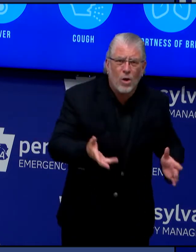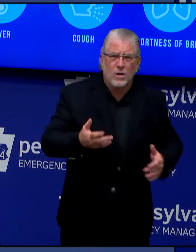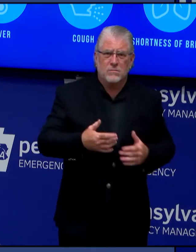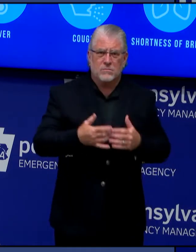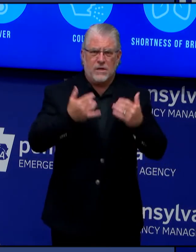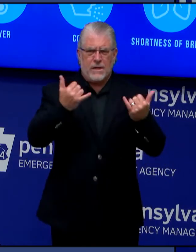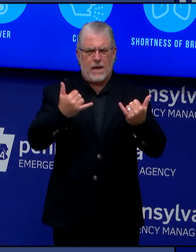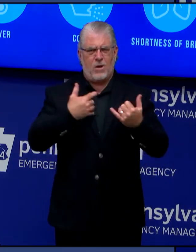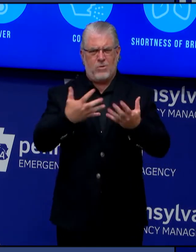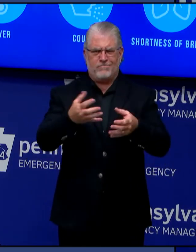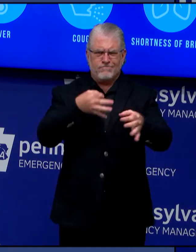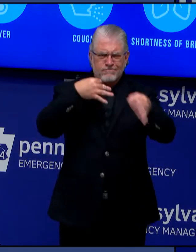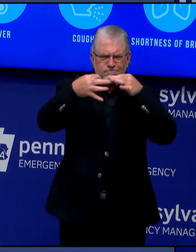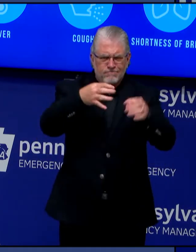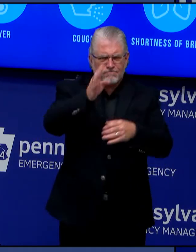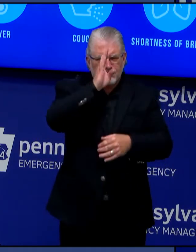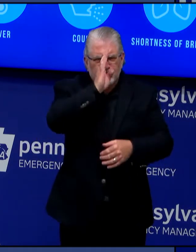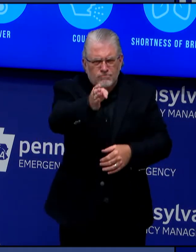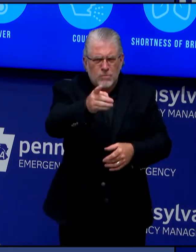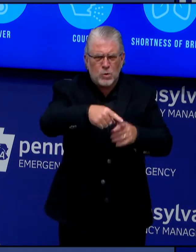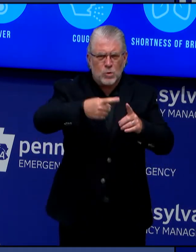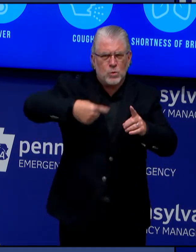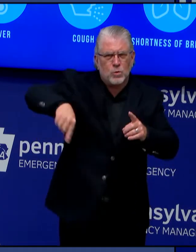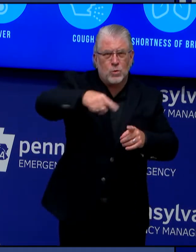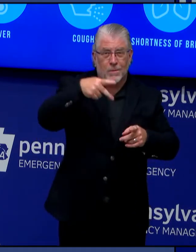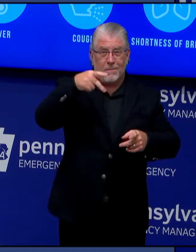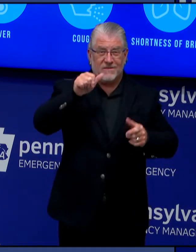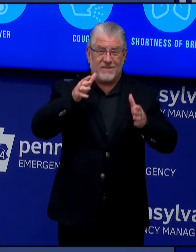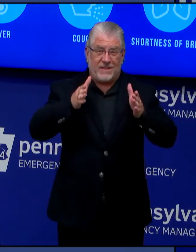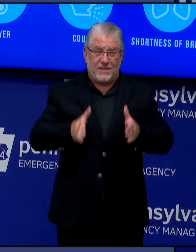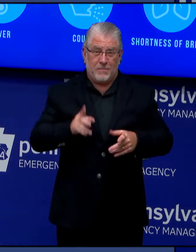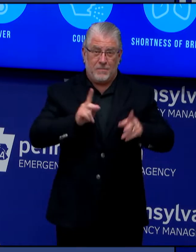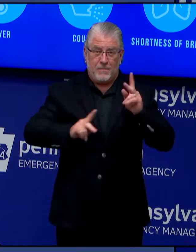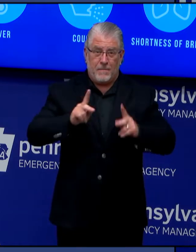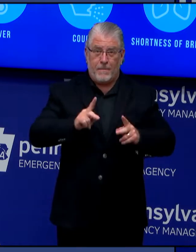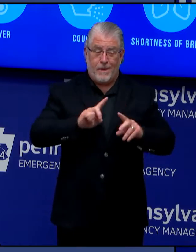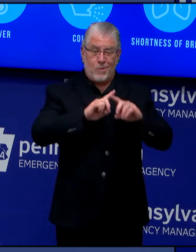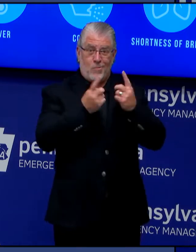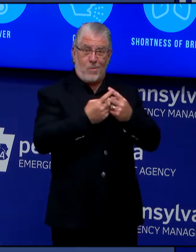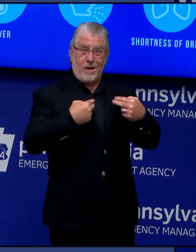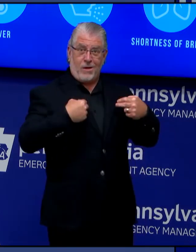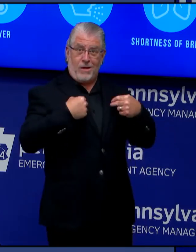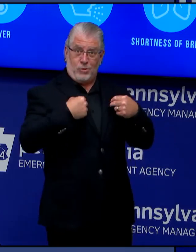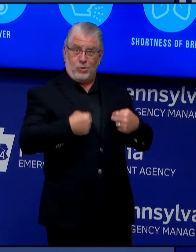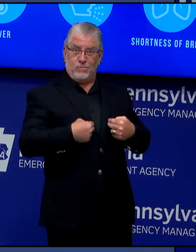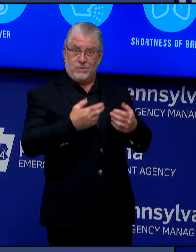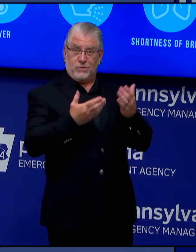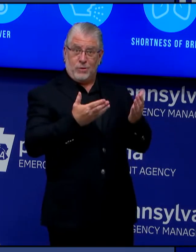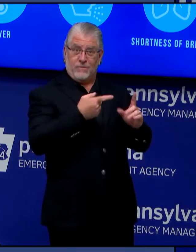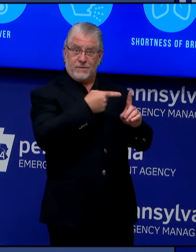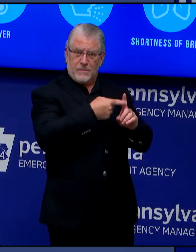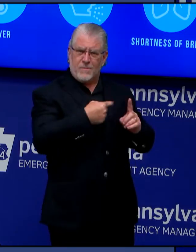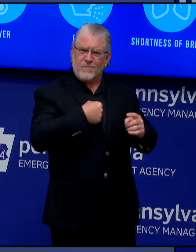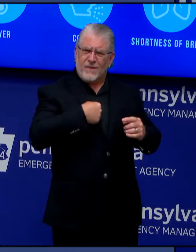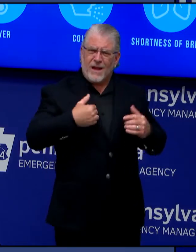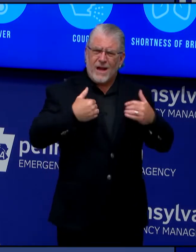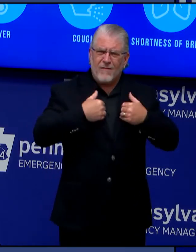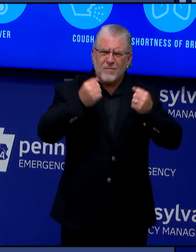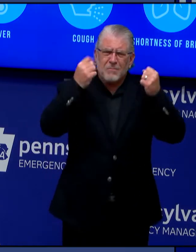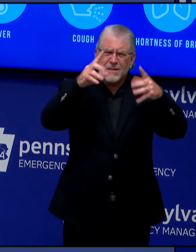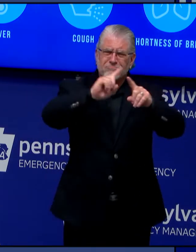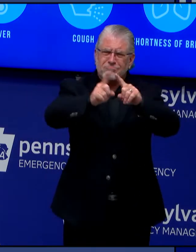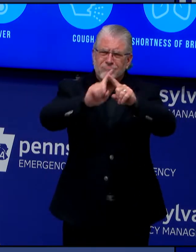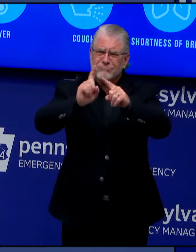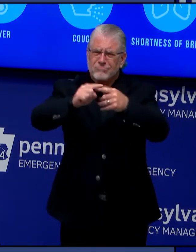Human Services administers a safety net of programs that are designed to support Pennsylvanians and help them get through hard times.